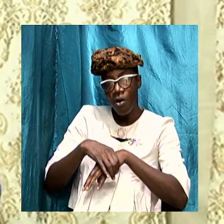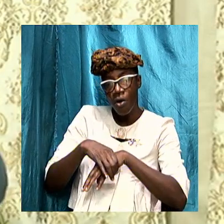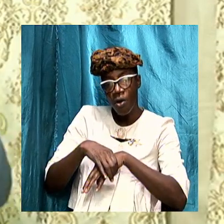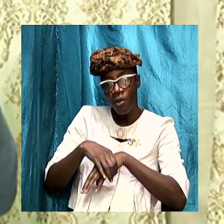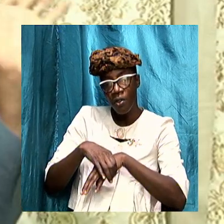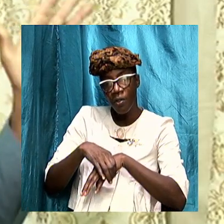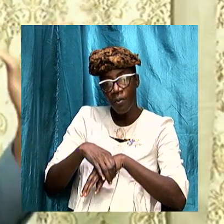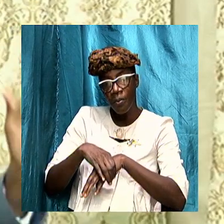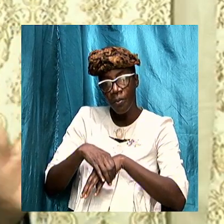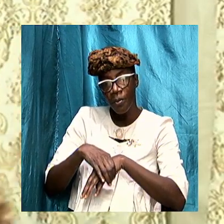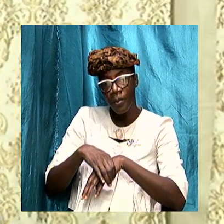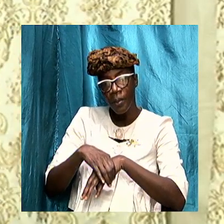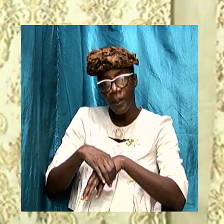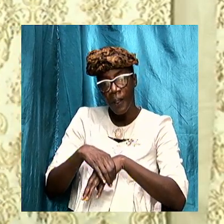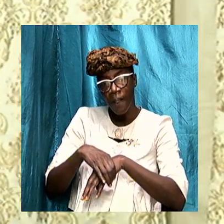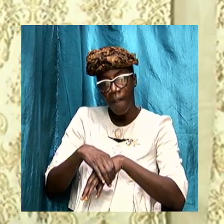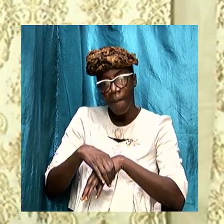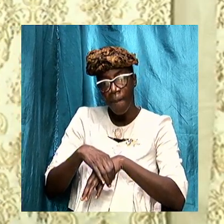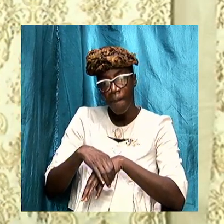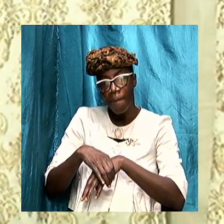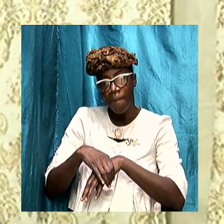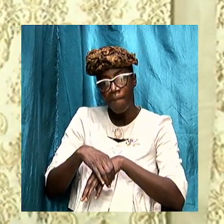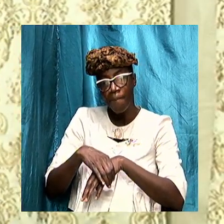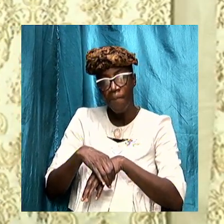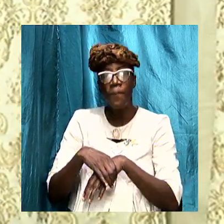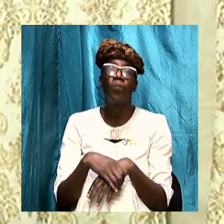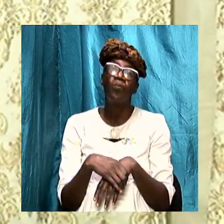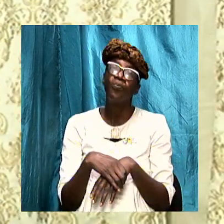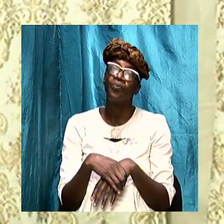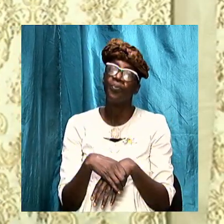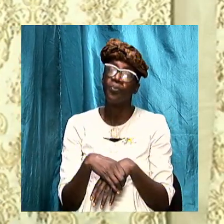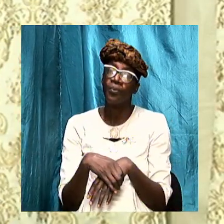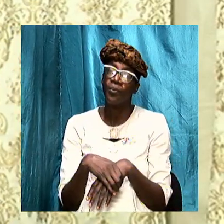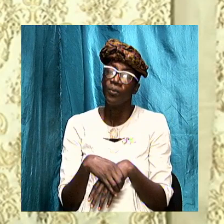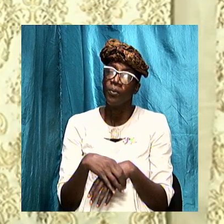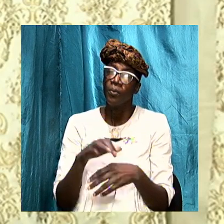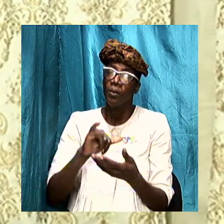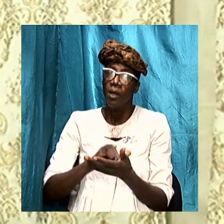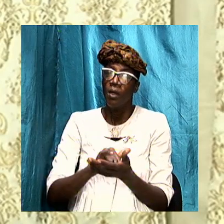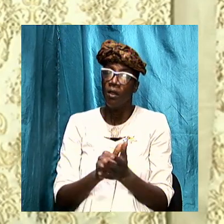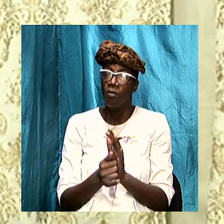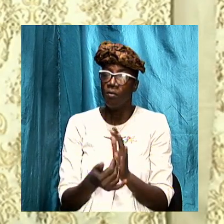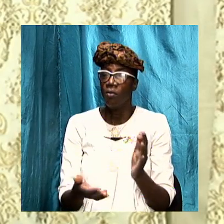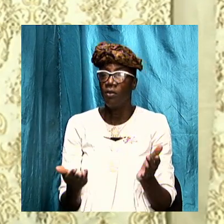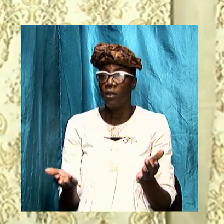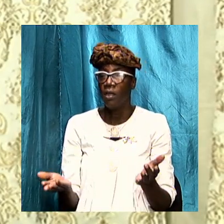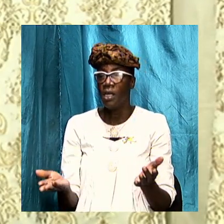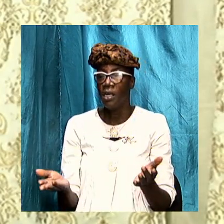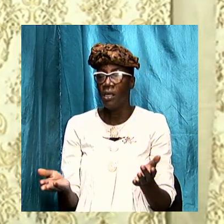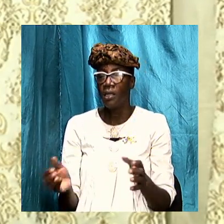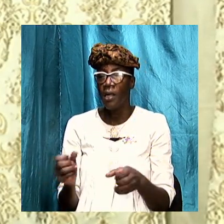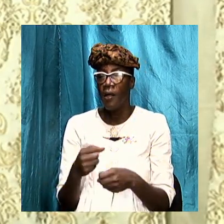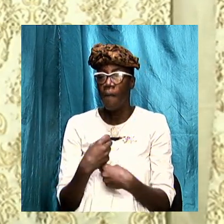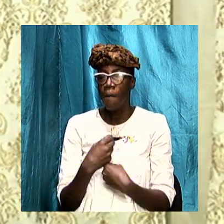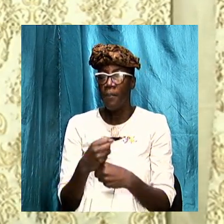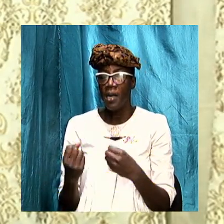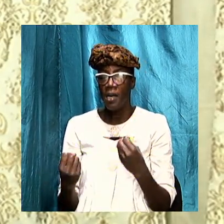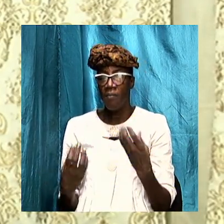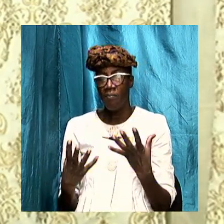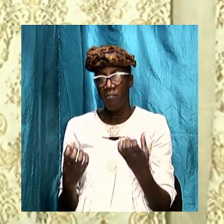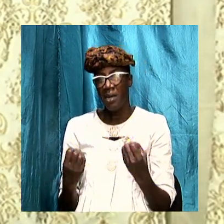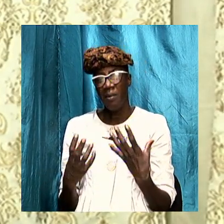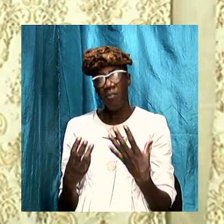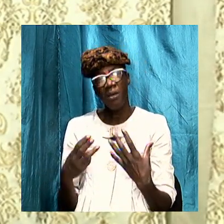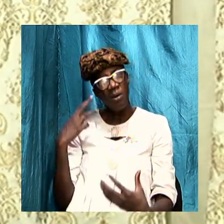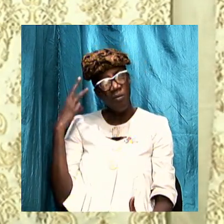of this act if I might put it that way and those ominous things cause many to be worried